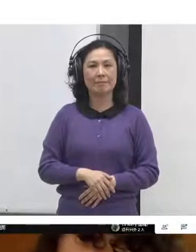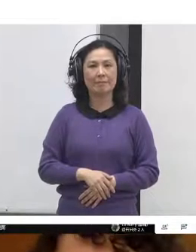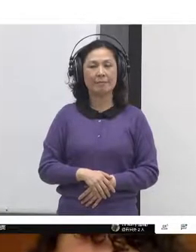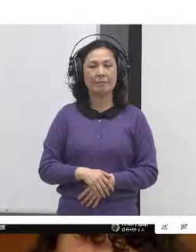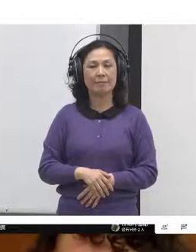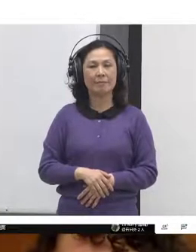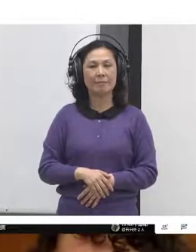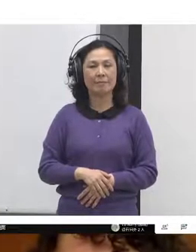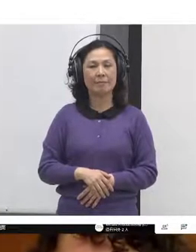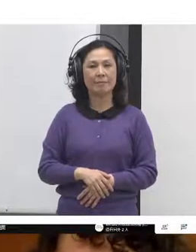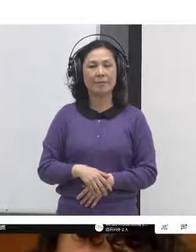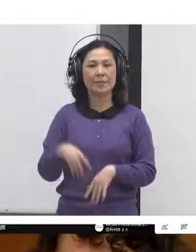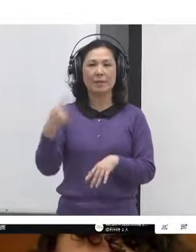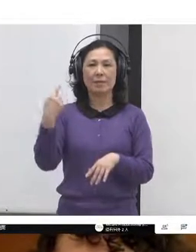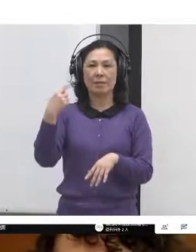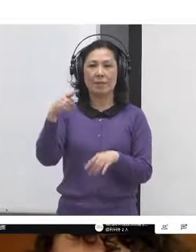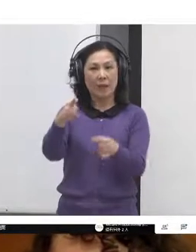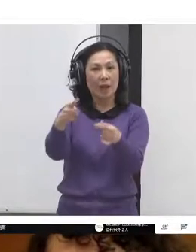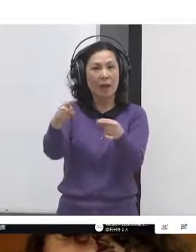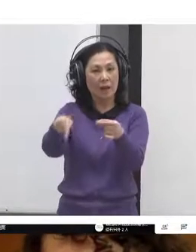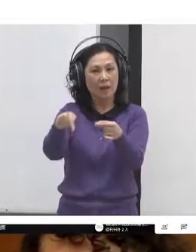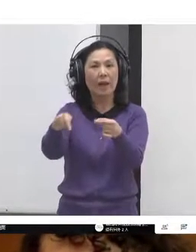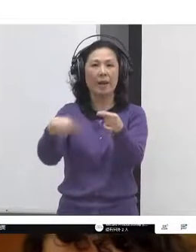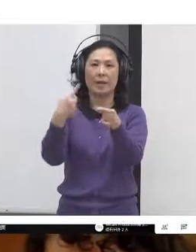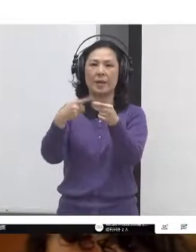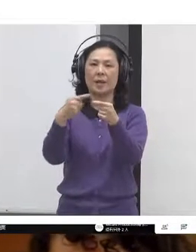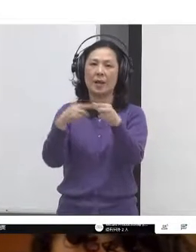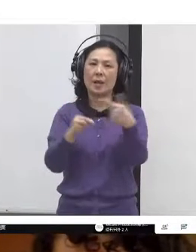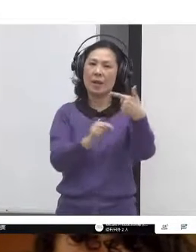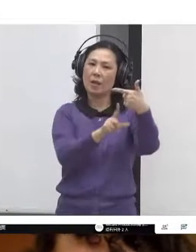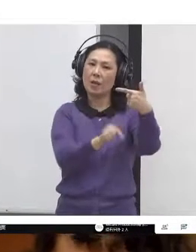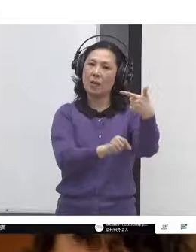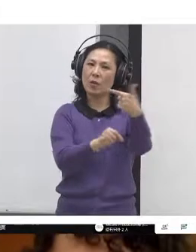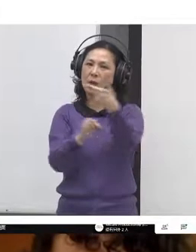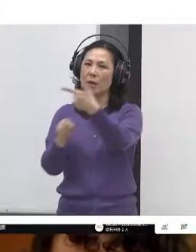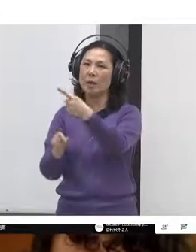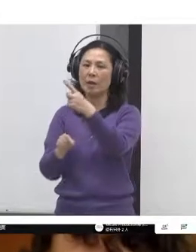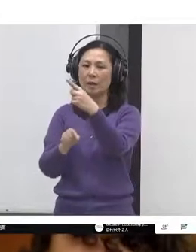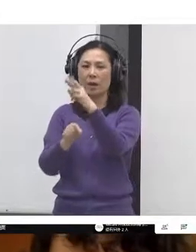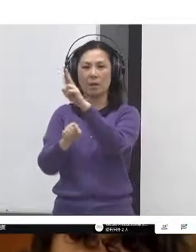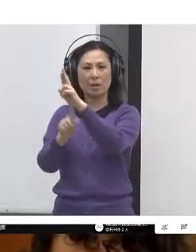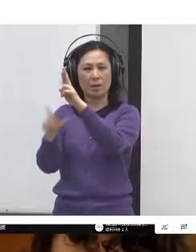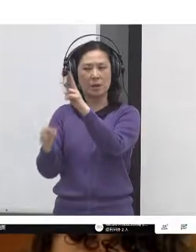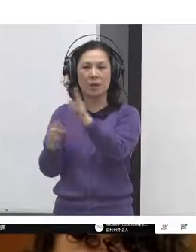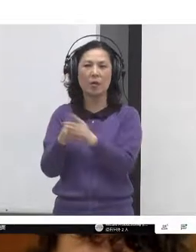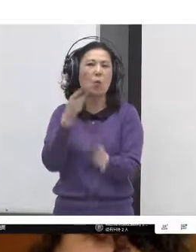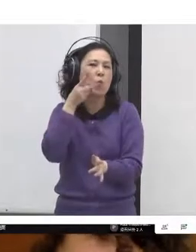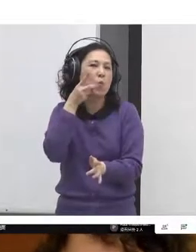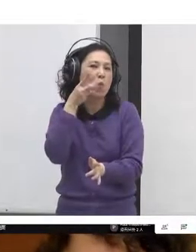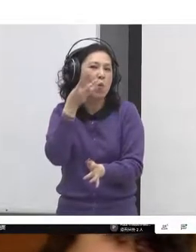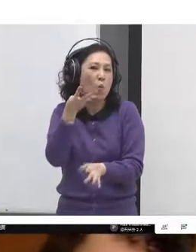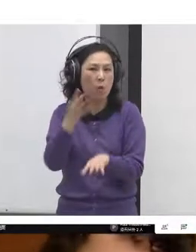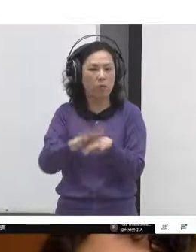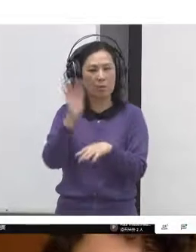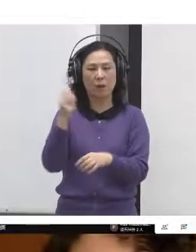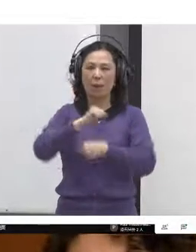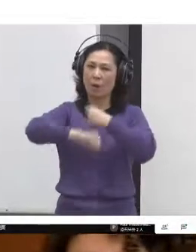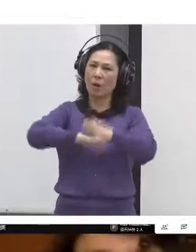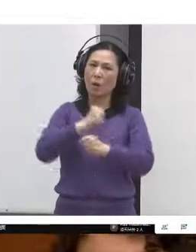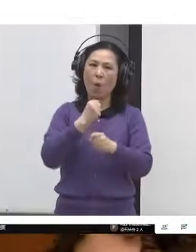very large process started. I just mentioned the charter, charter mandated participation. Well,